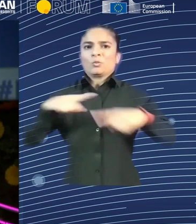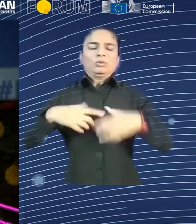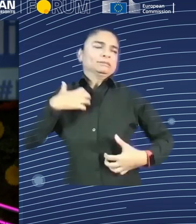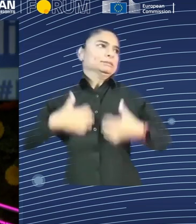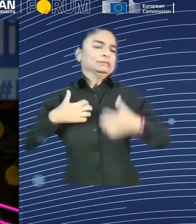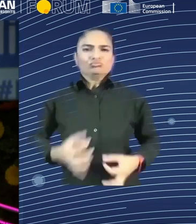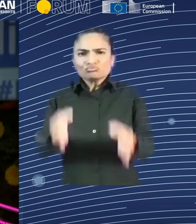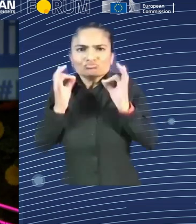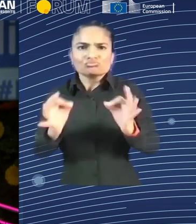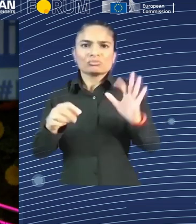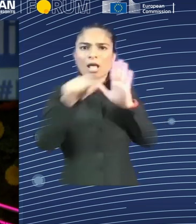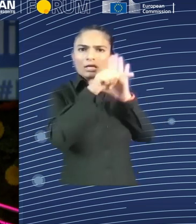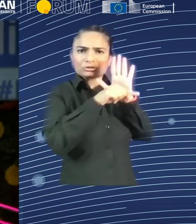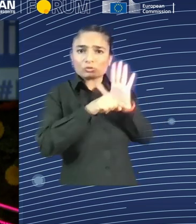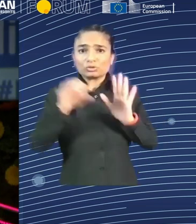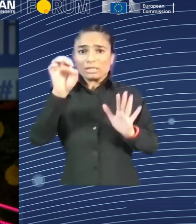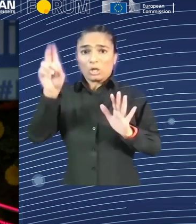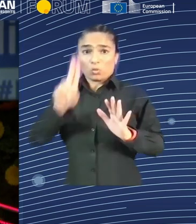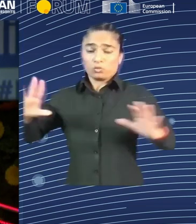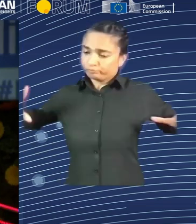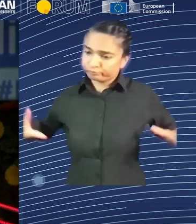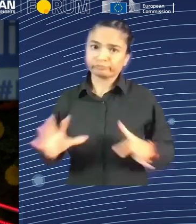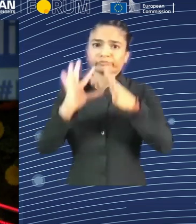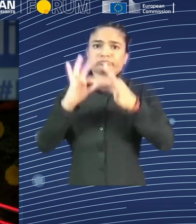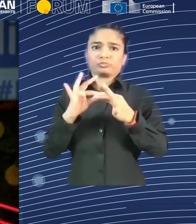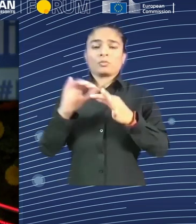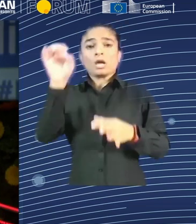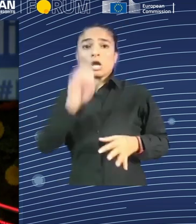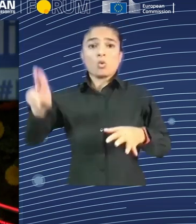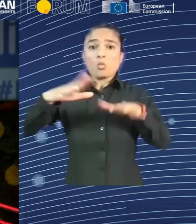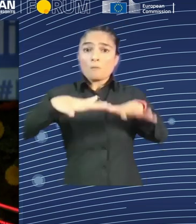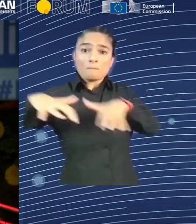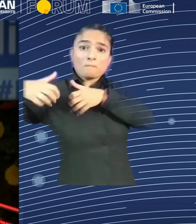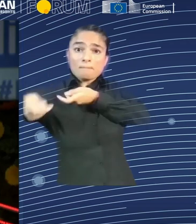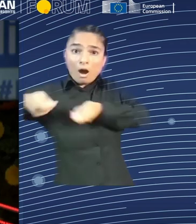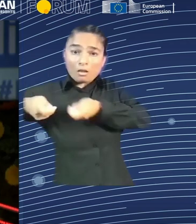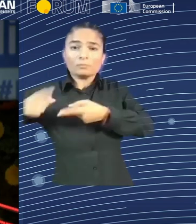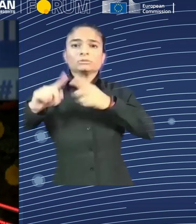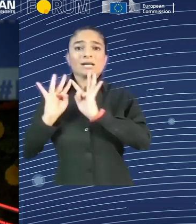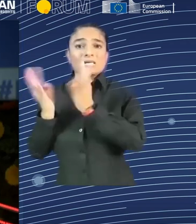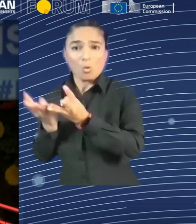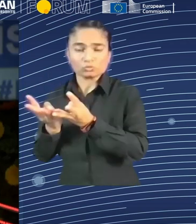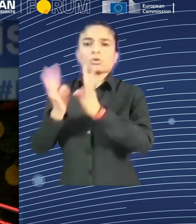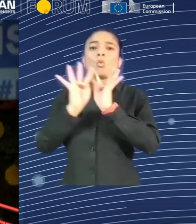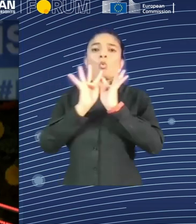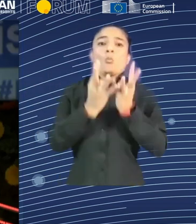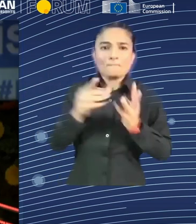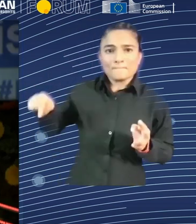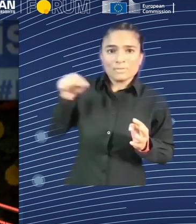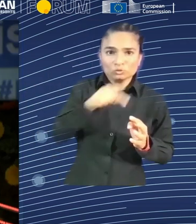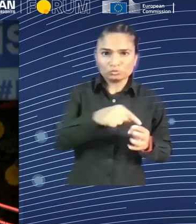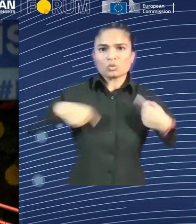Europe, we passed through and navigated in times of crisis. And the solution that we picked together was solidarity